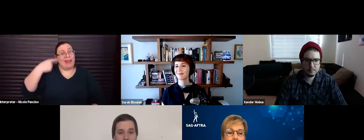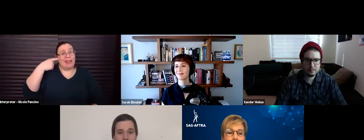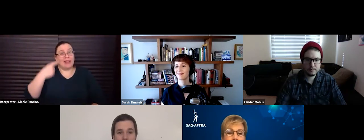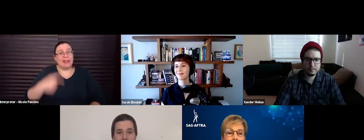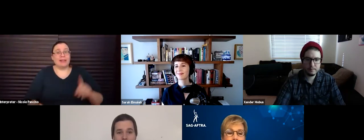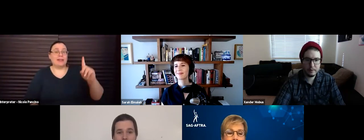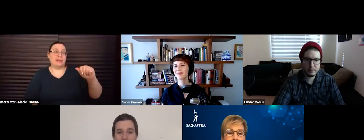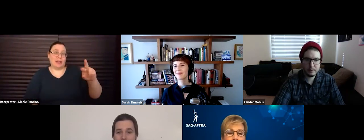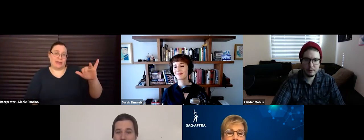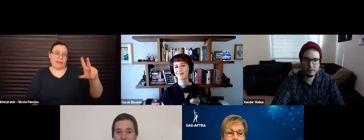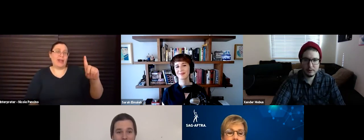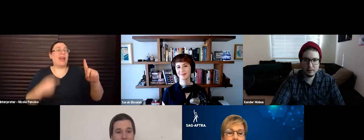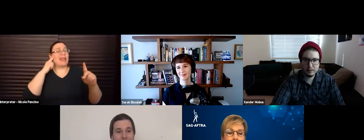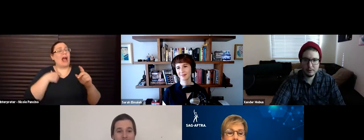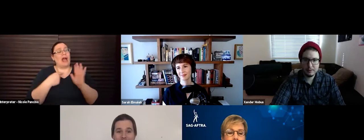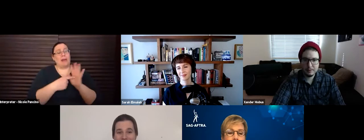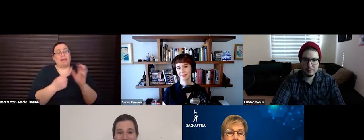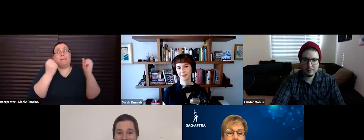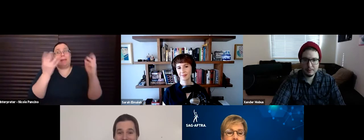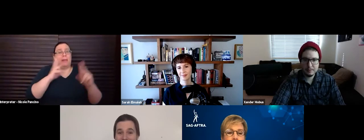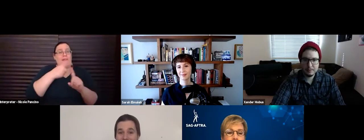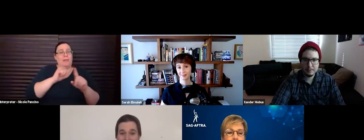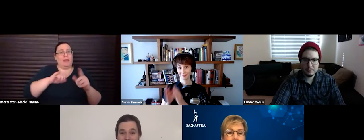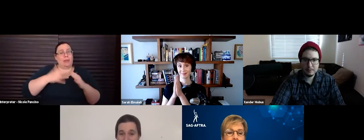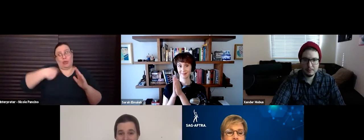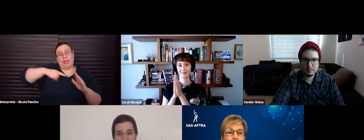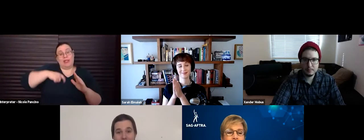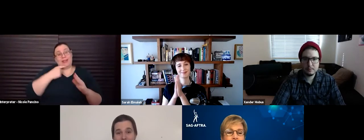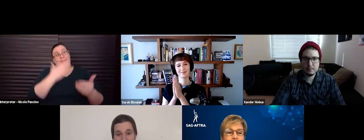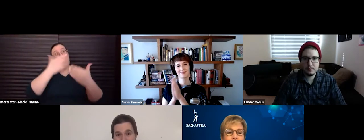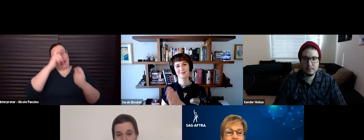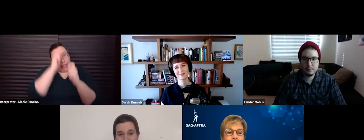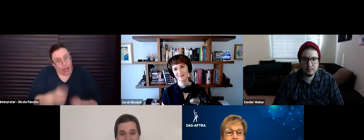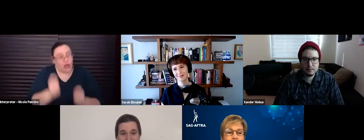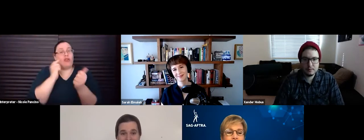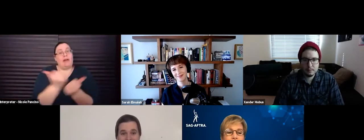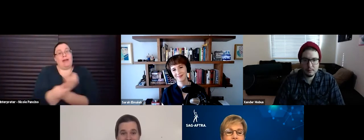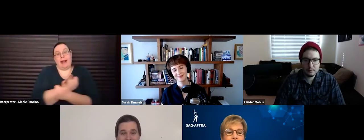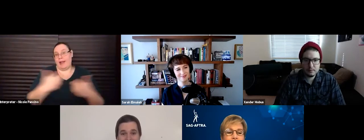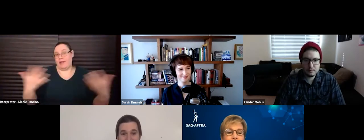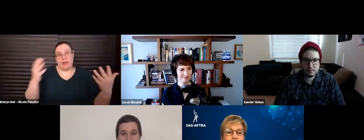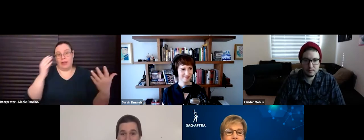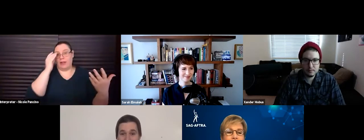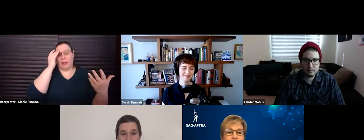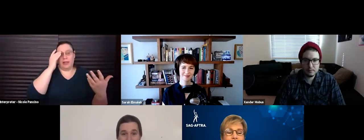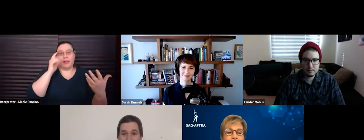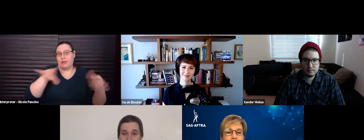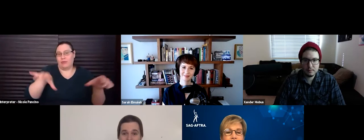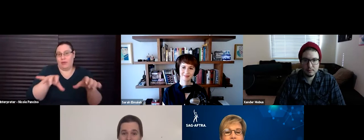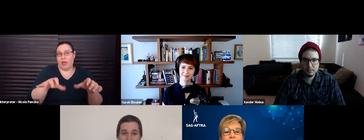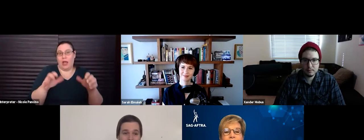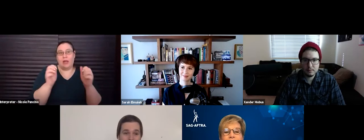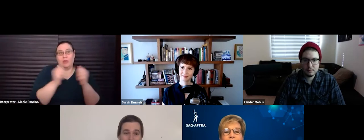speak for a lot of members of the community when I say thank you for everything that, uh, that you're doing with,